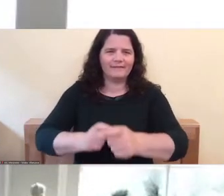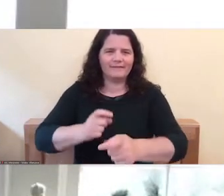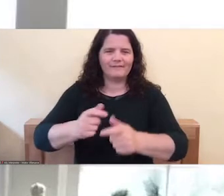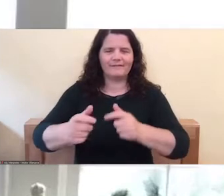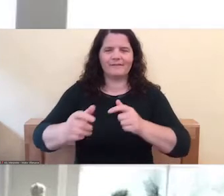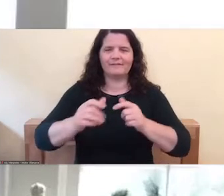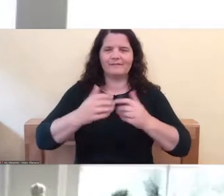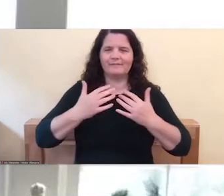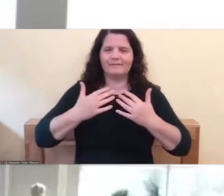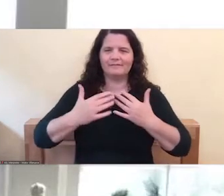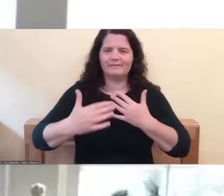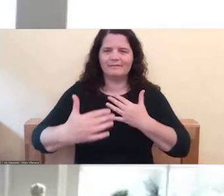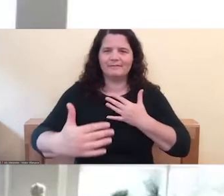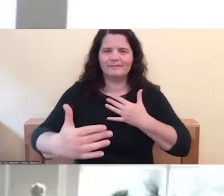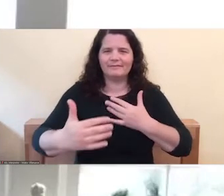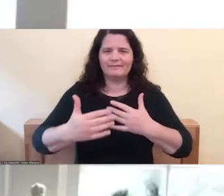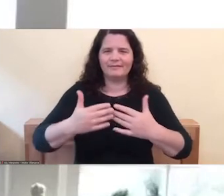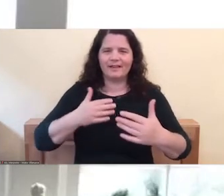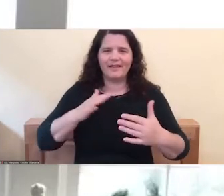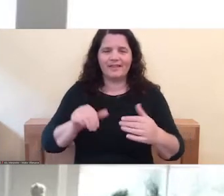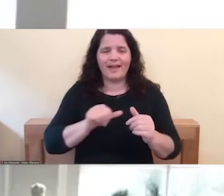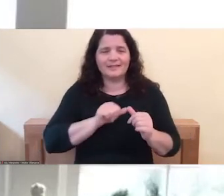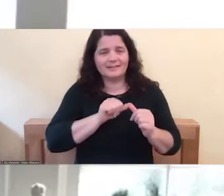In all the moments of our life.